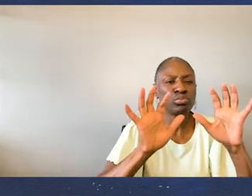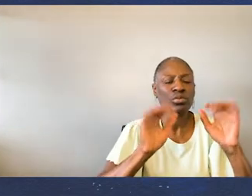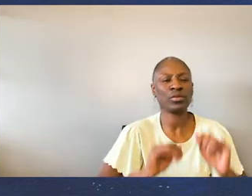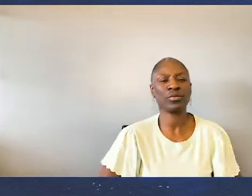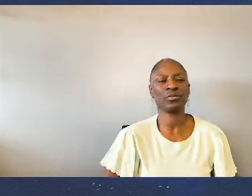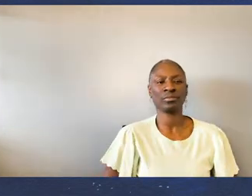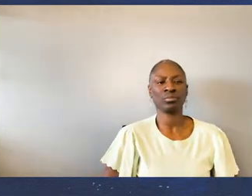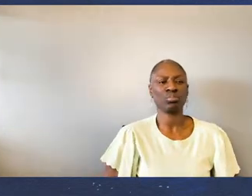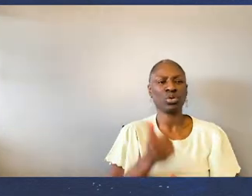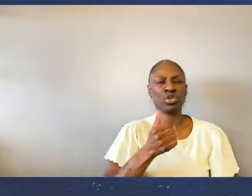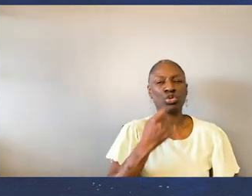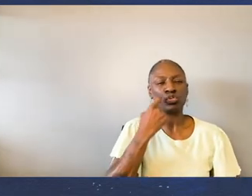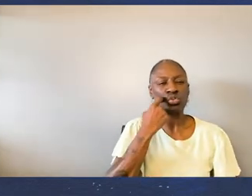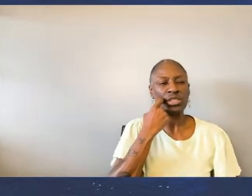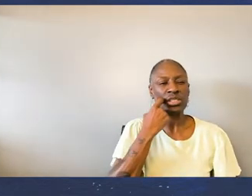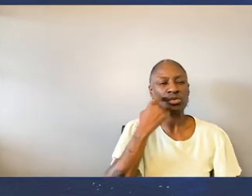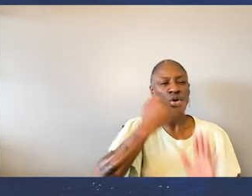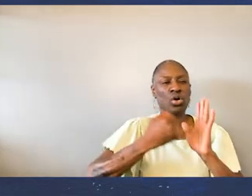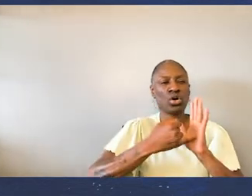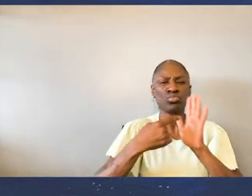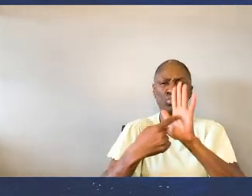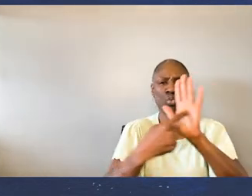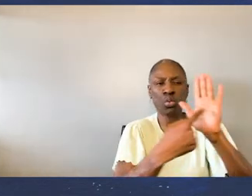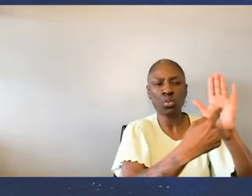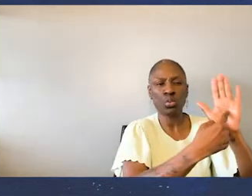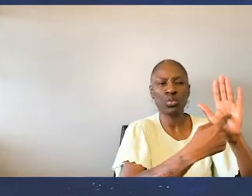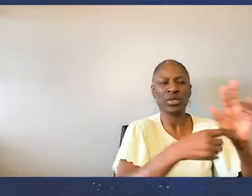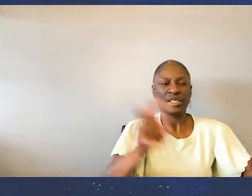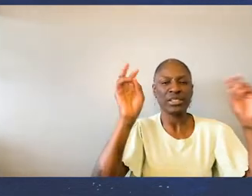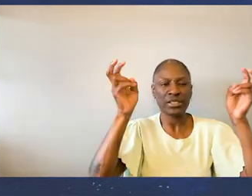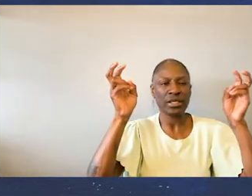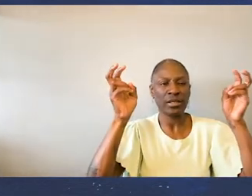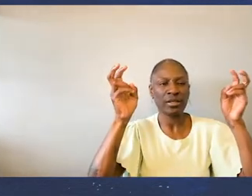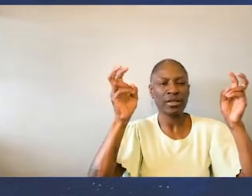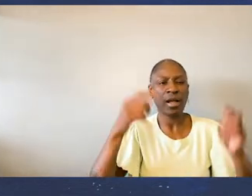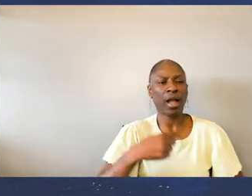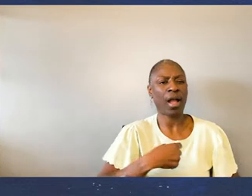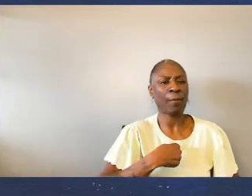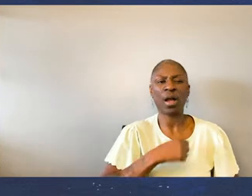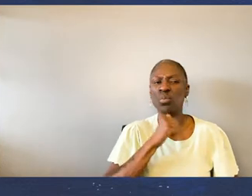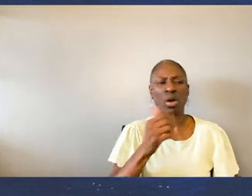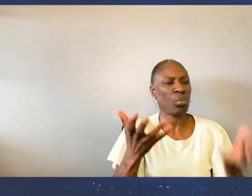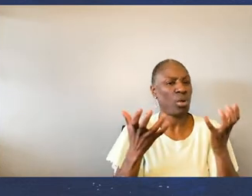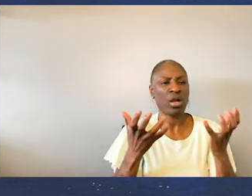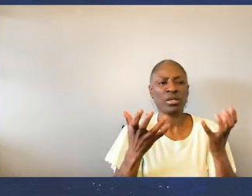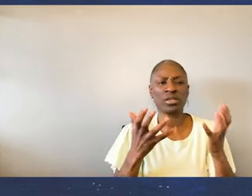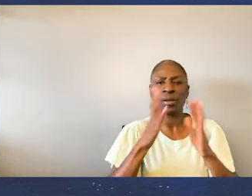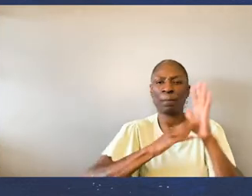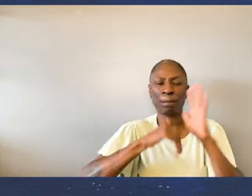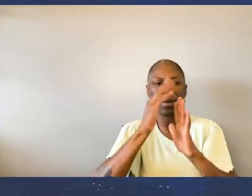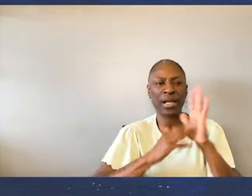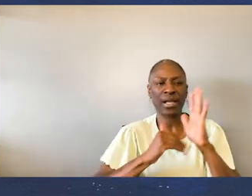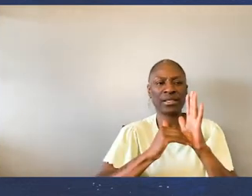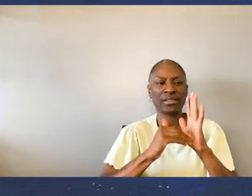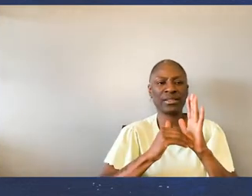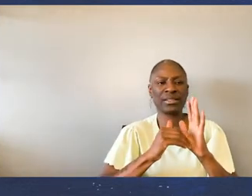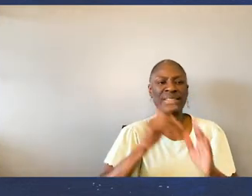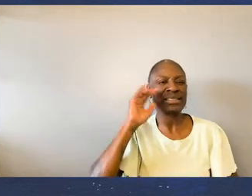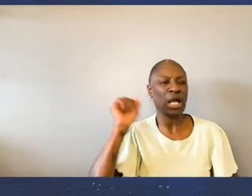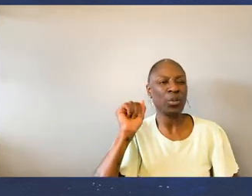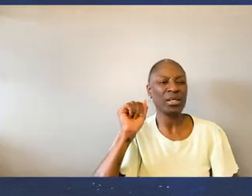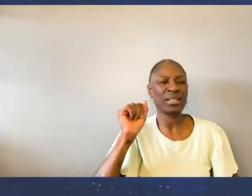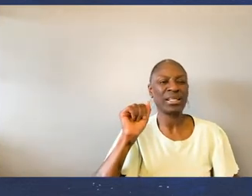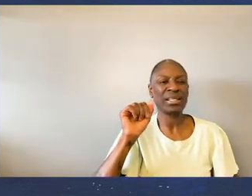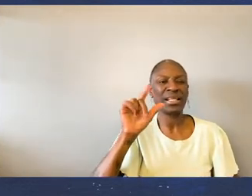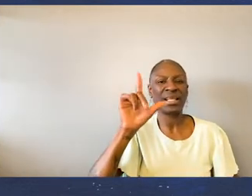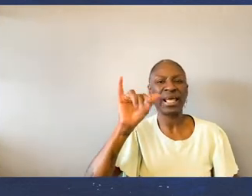pattern My most recent series I don't want to paint A silver lining Around it Is my